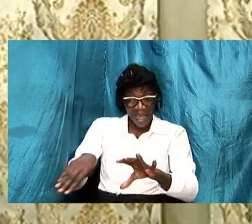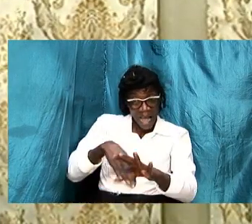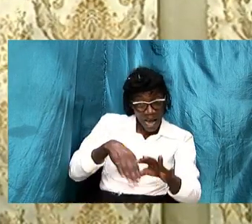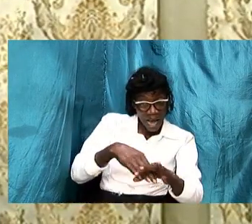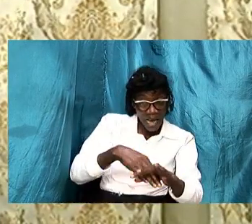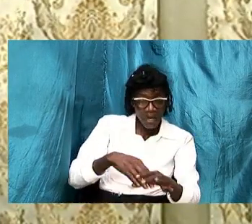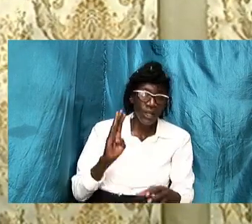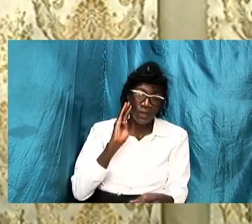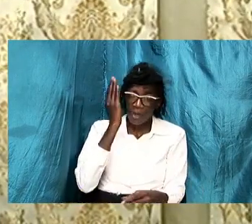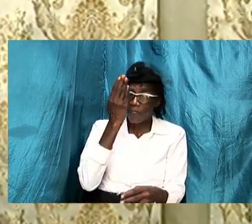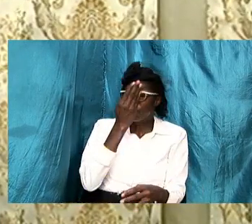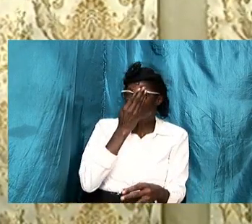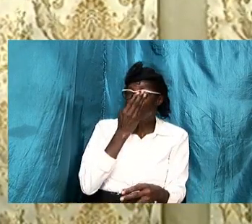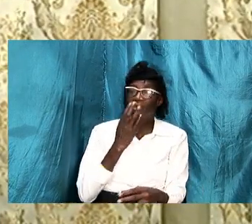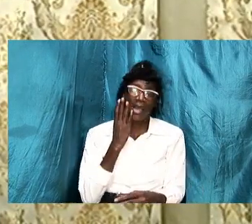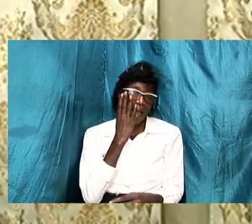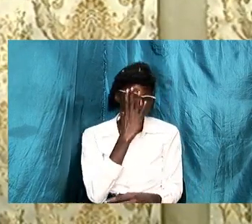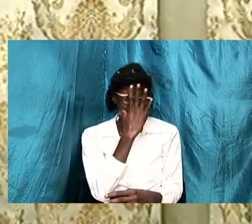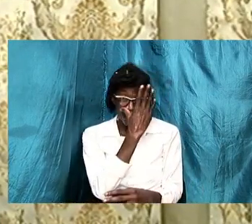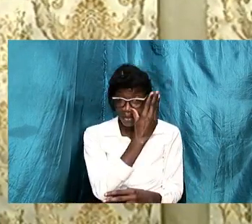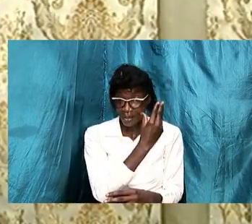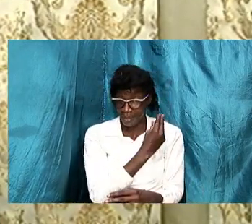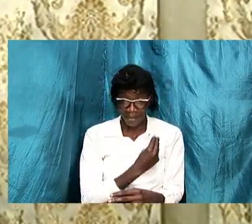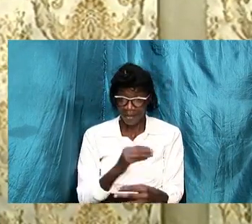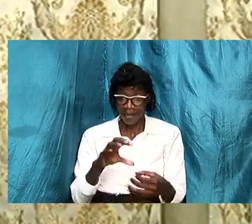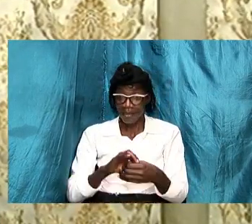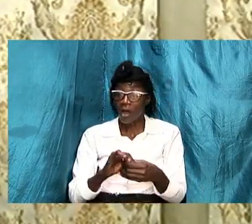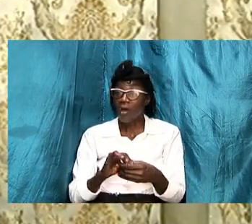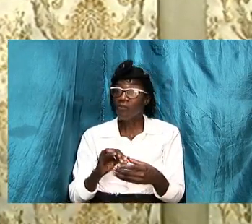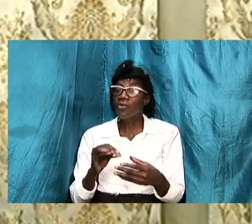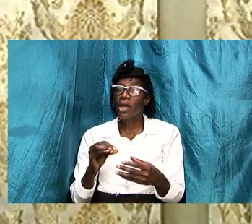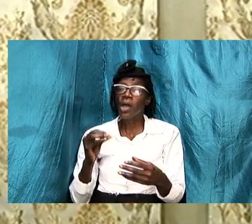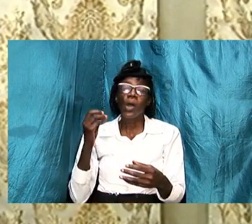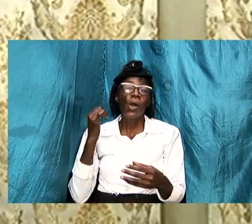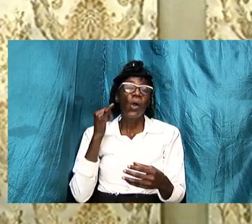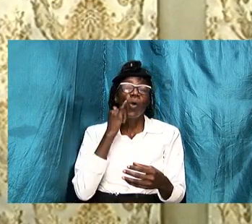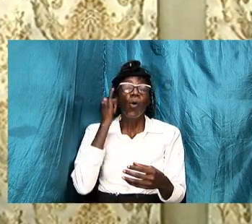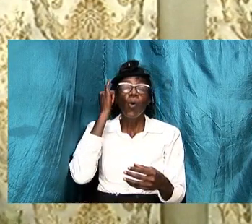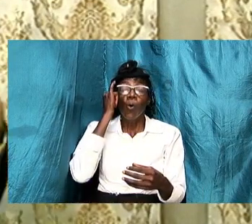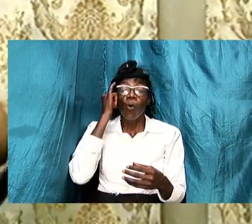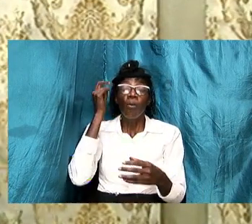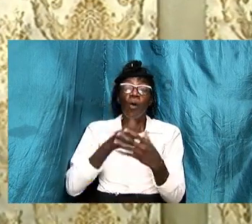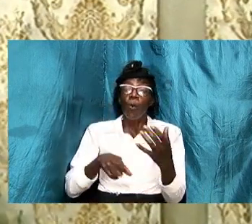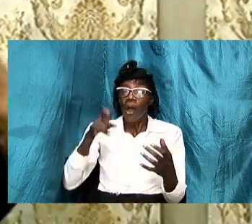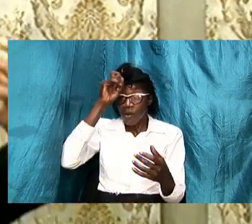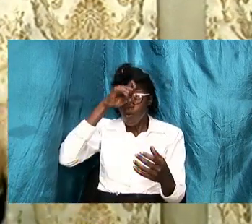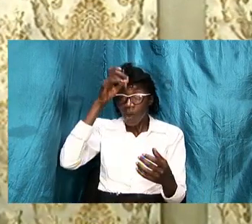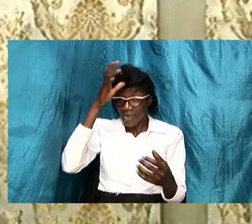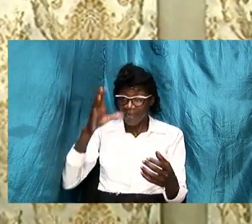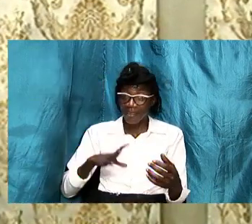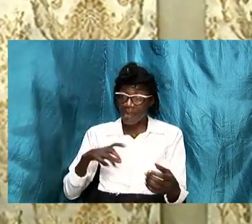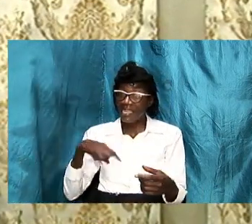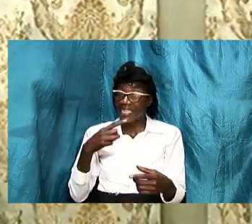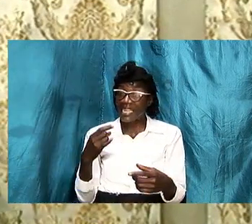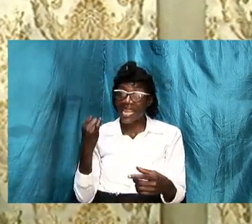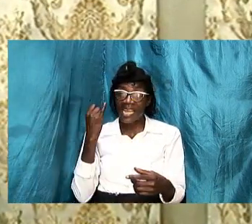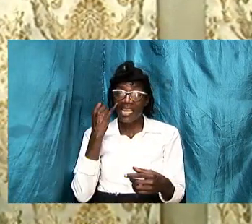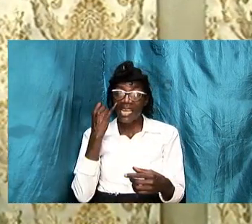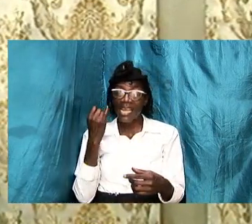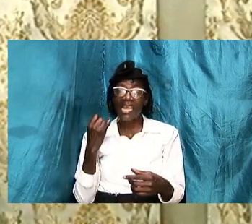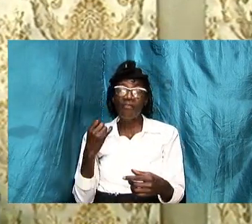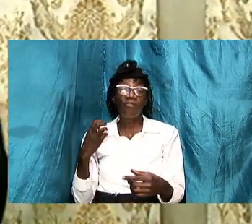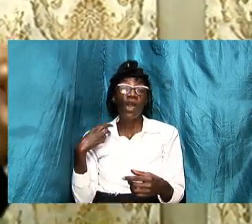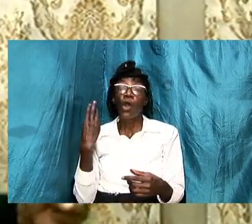the tranquility of the home what the wise man was saying is if we are going to have whether it's a